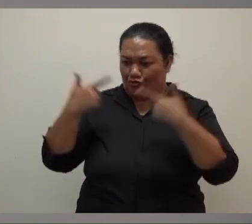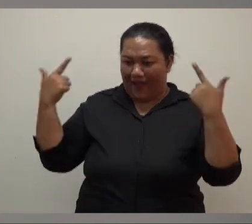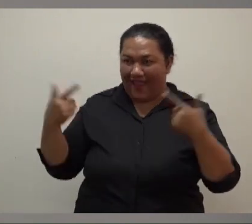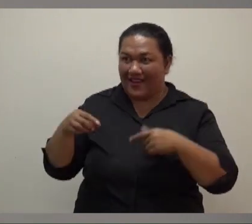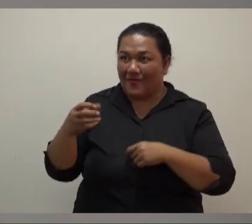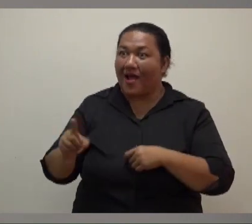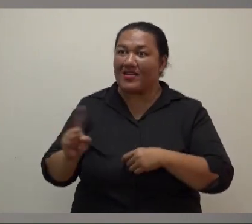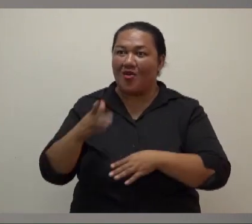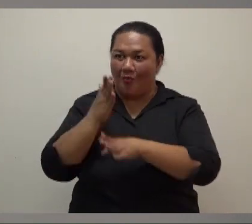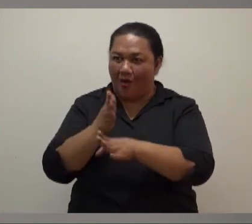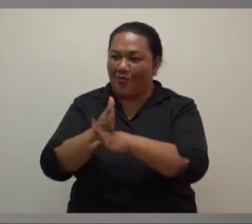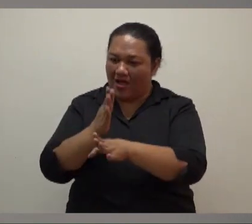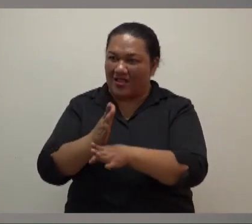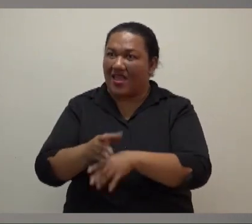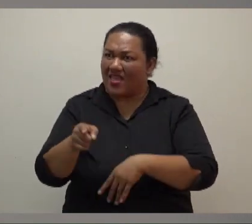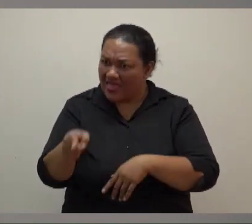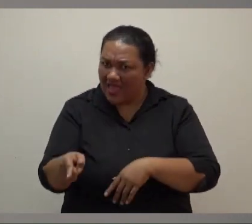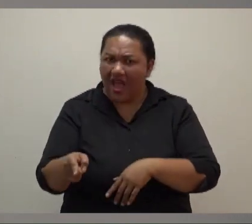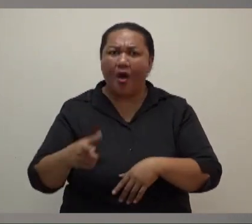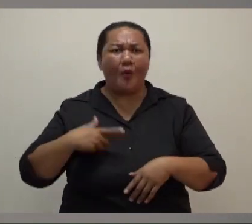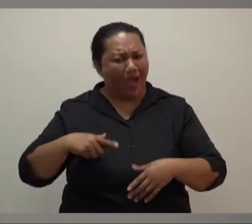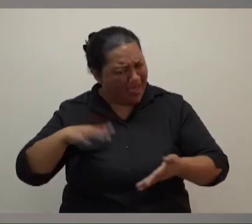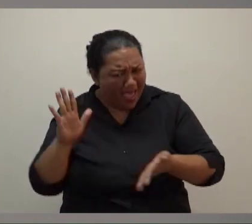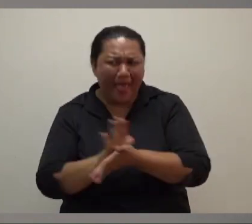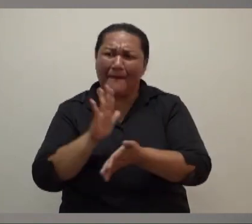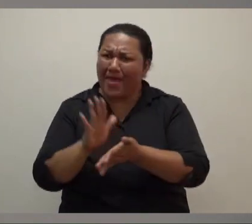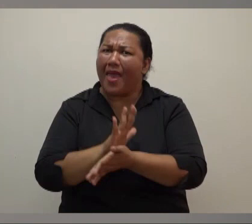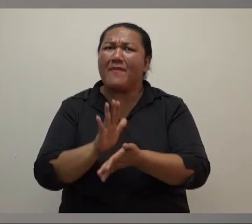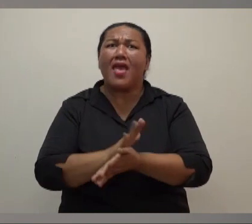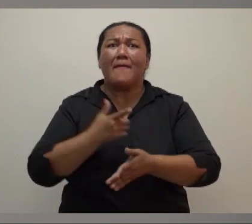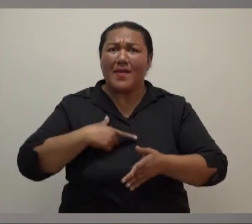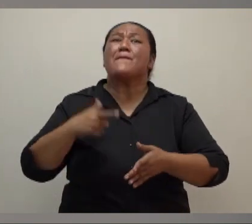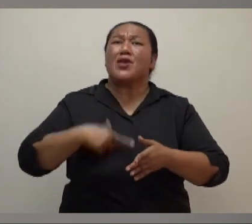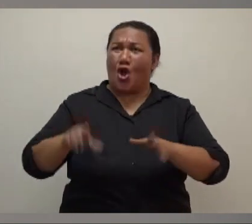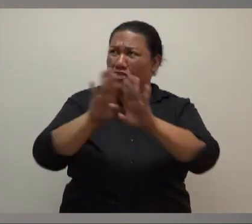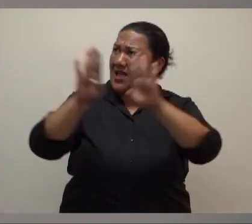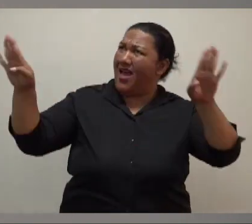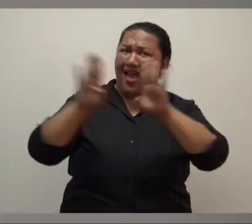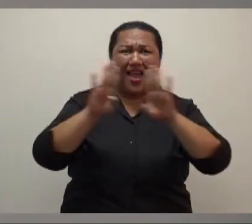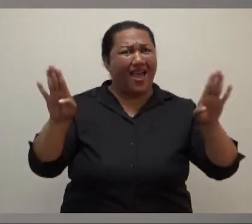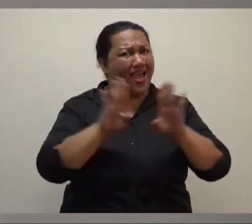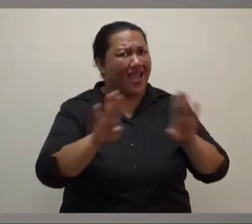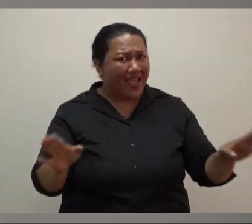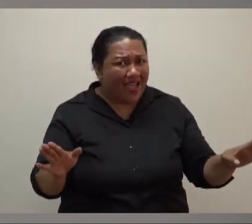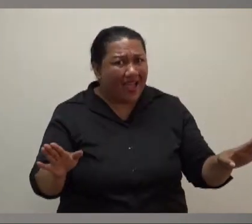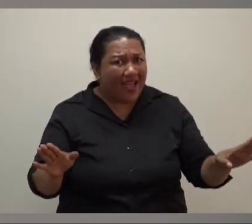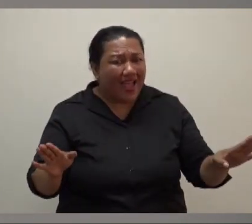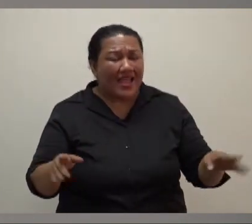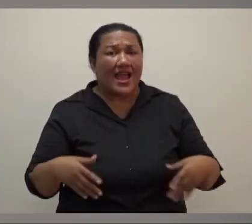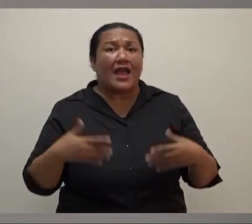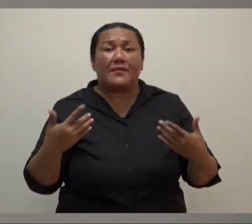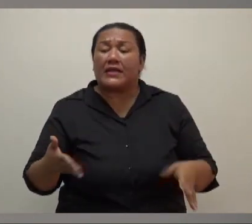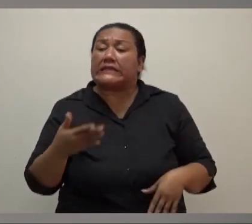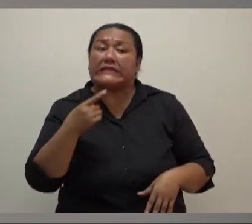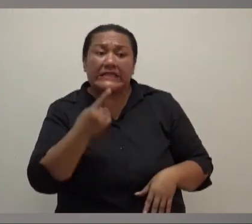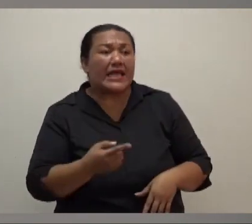week and he said, I'm glad I'm getting money in my pocket and he said, please don't close the borders. said to me, please don't close